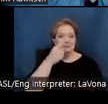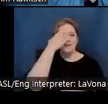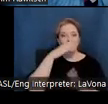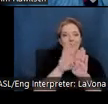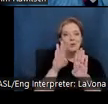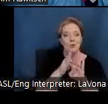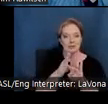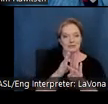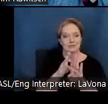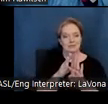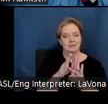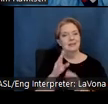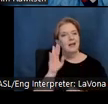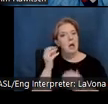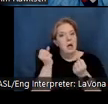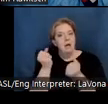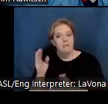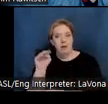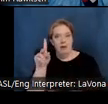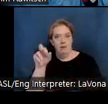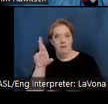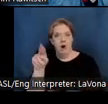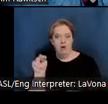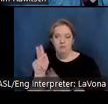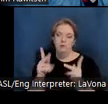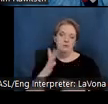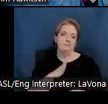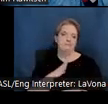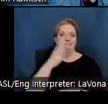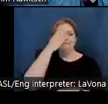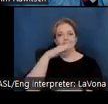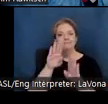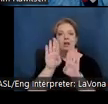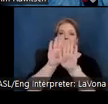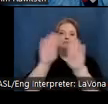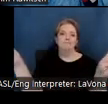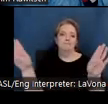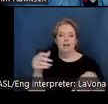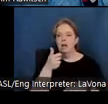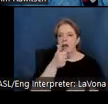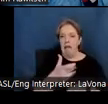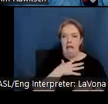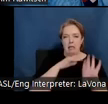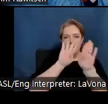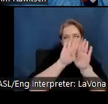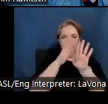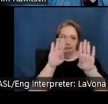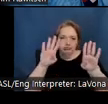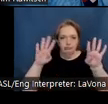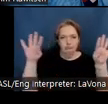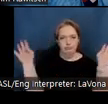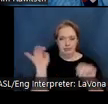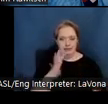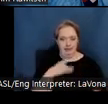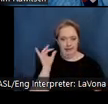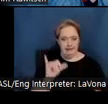modernists, Sam was never one to settle for a flat, unadorned surface. He found beauty in elaboration and in the